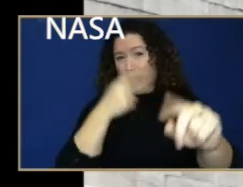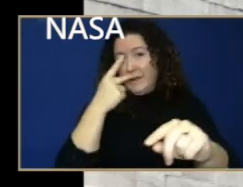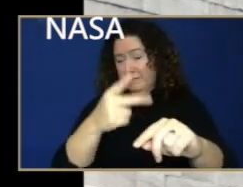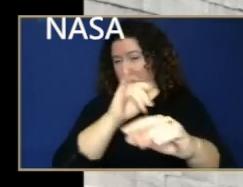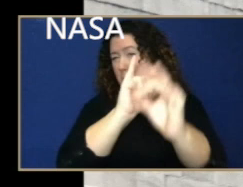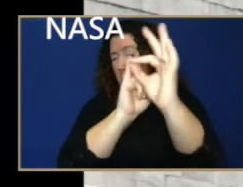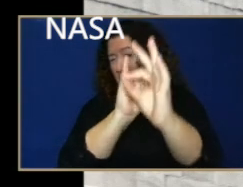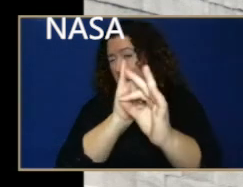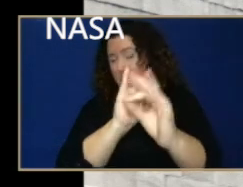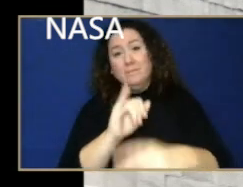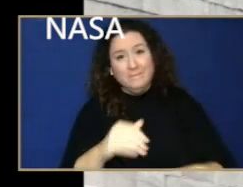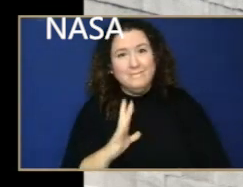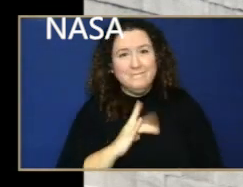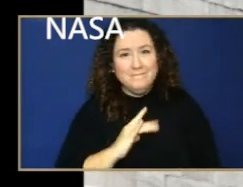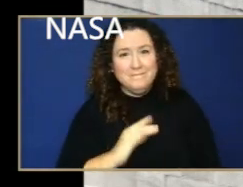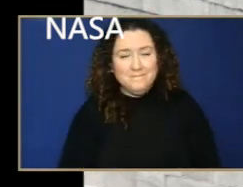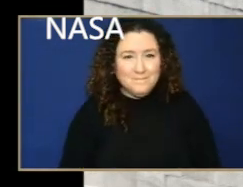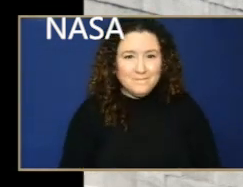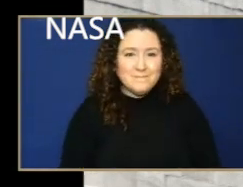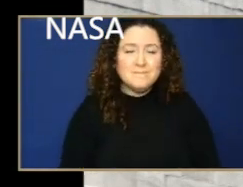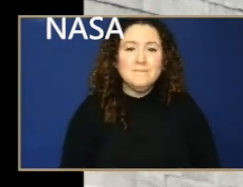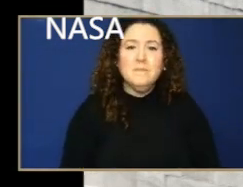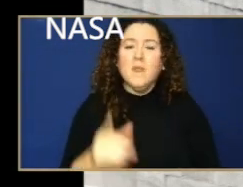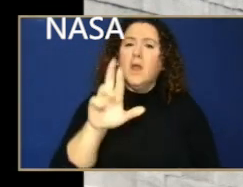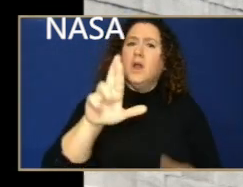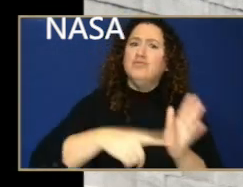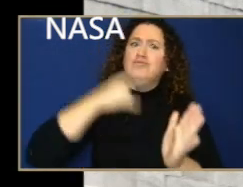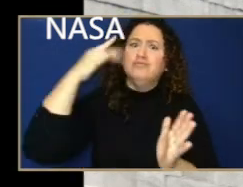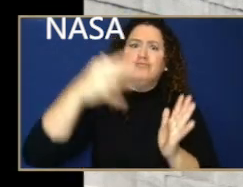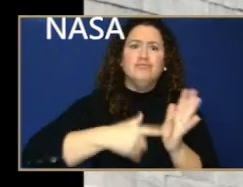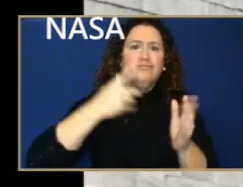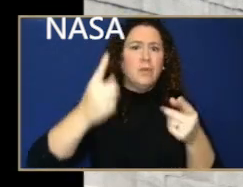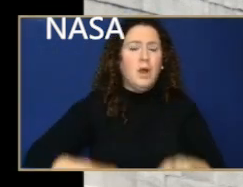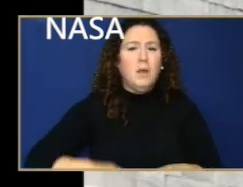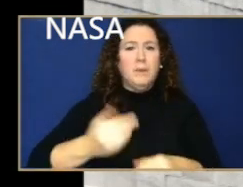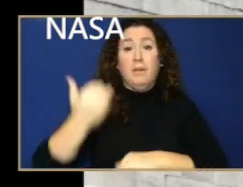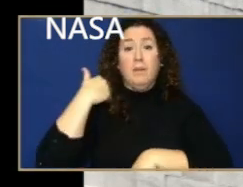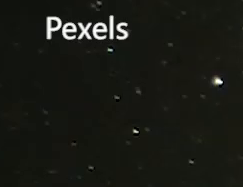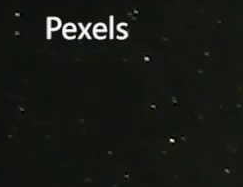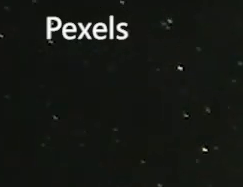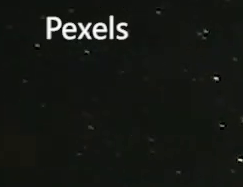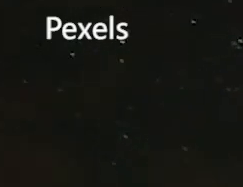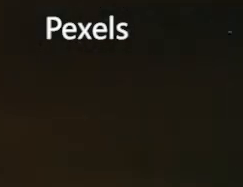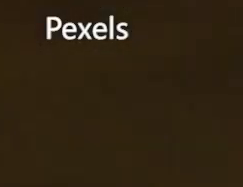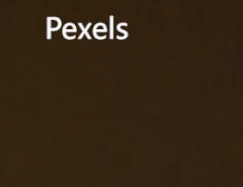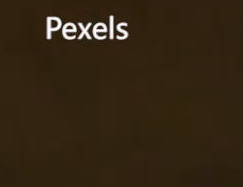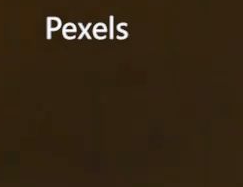400 years. The last time it happened was 400 years ago when the planets were this close in the sky.